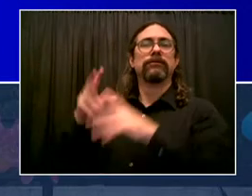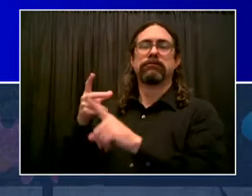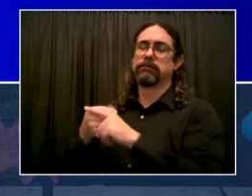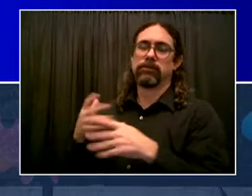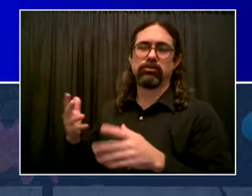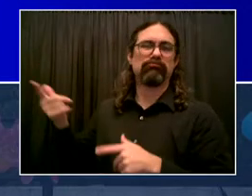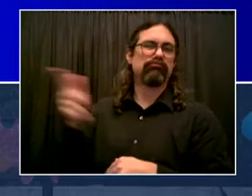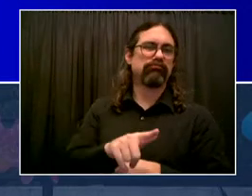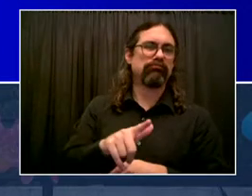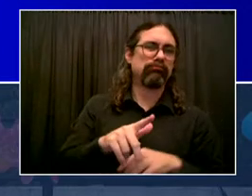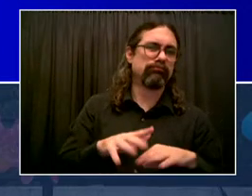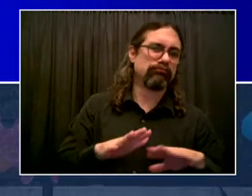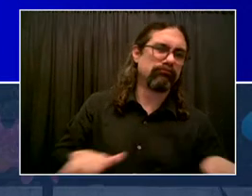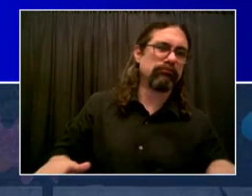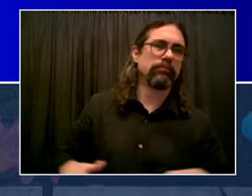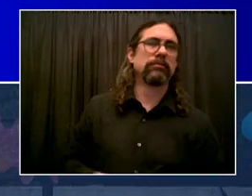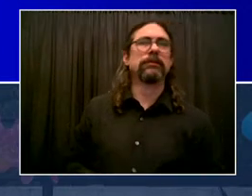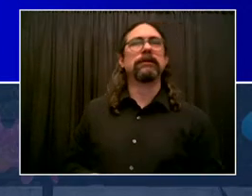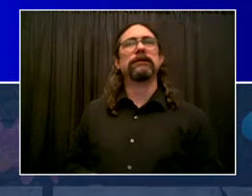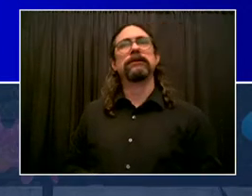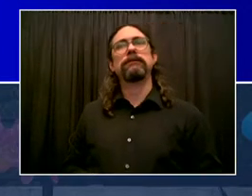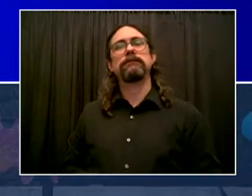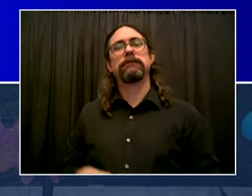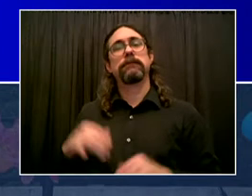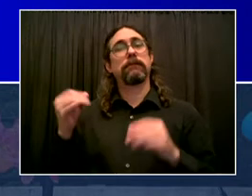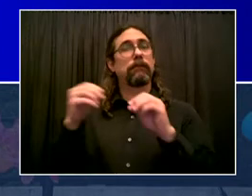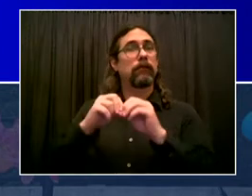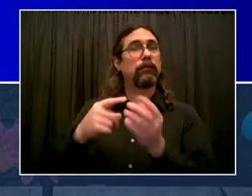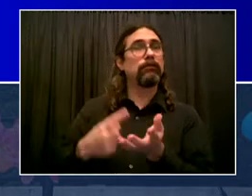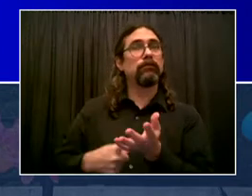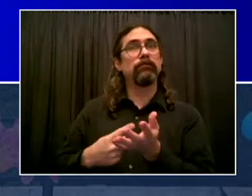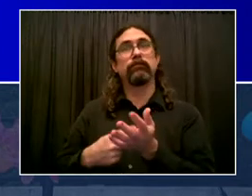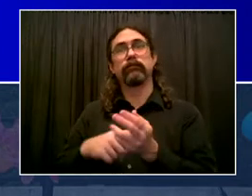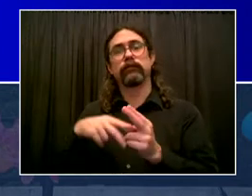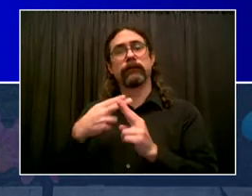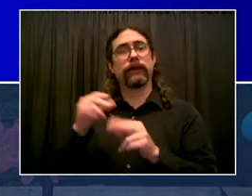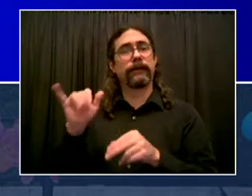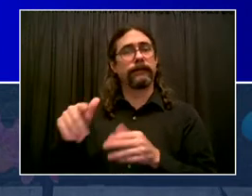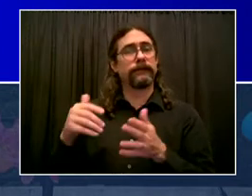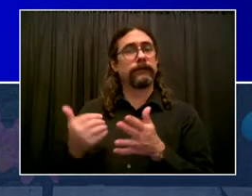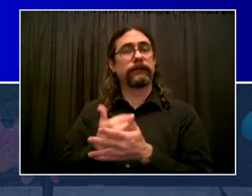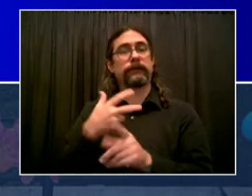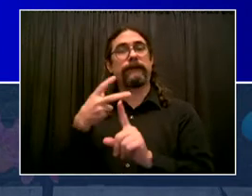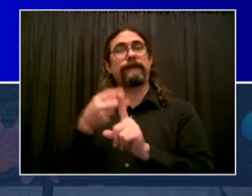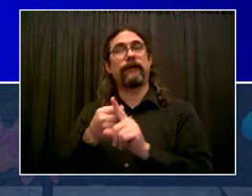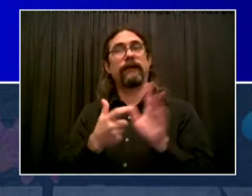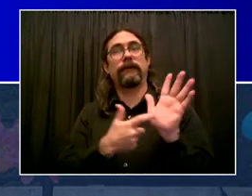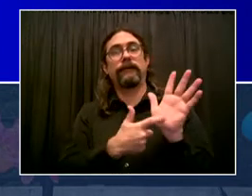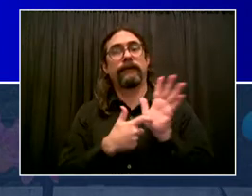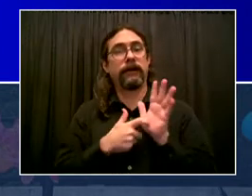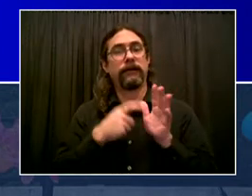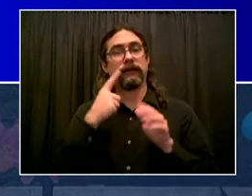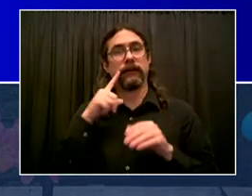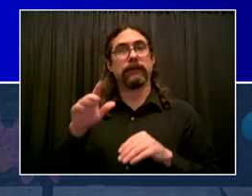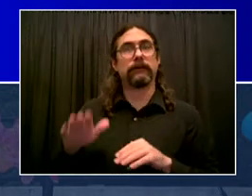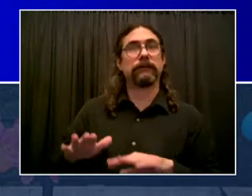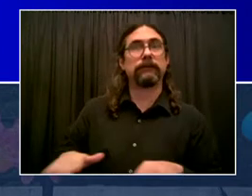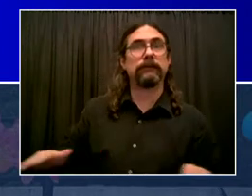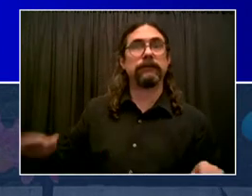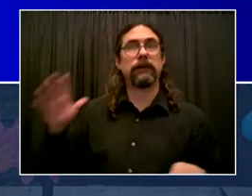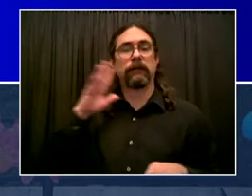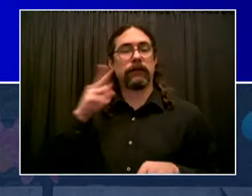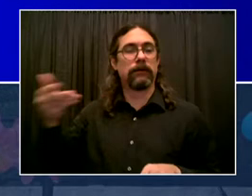about this as a leader, but also as a father. And in fact, the information I have here says it's his